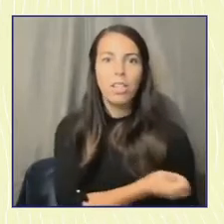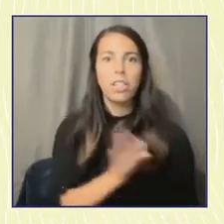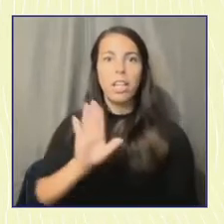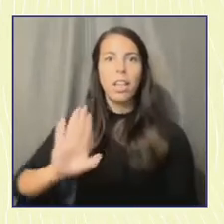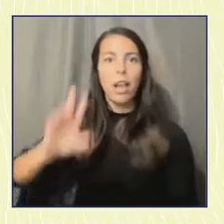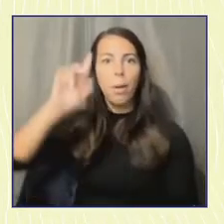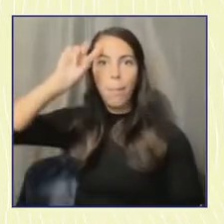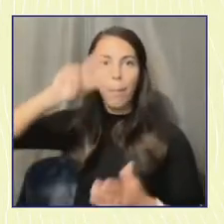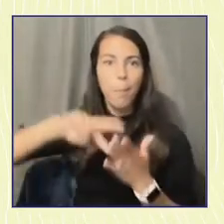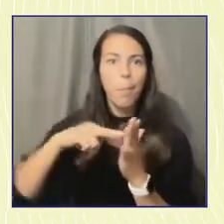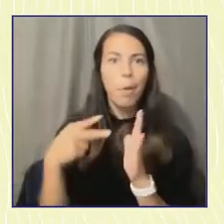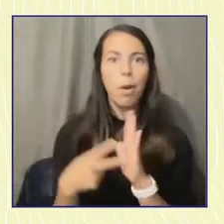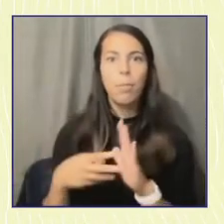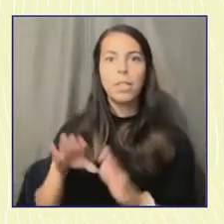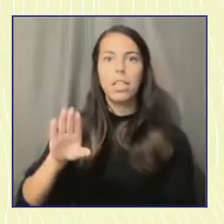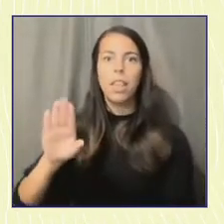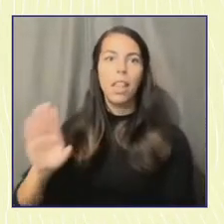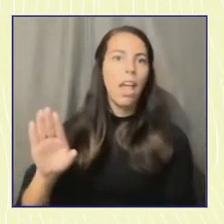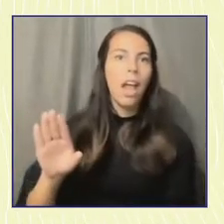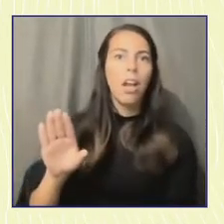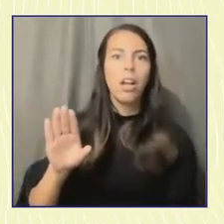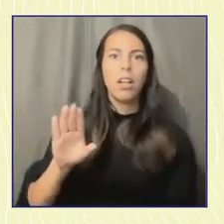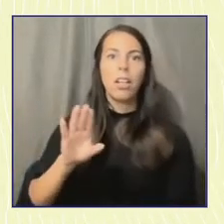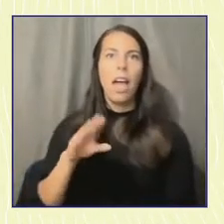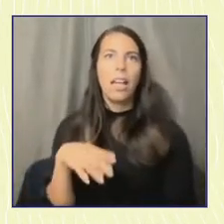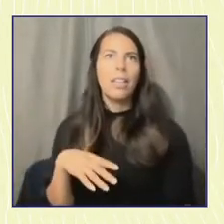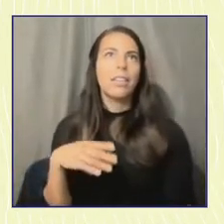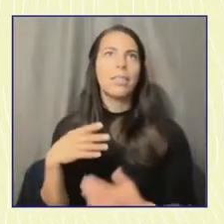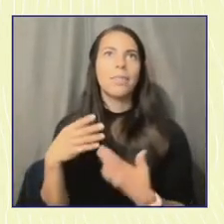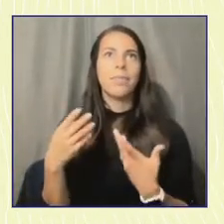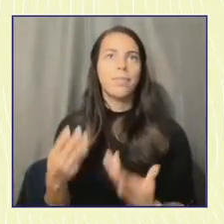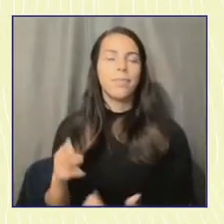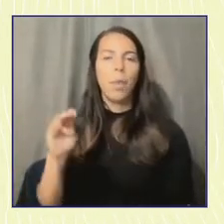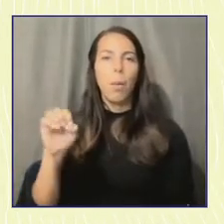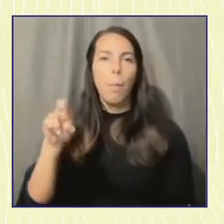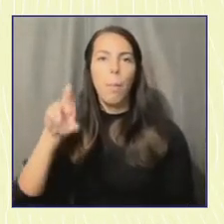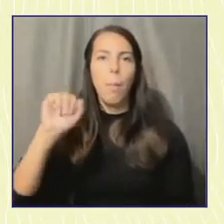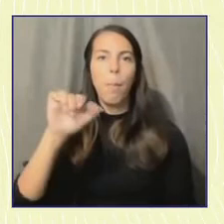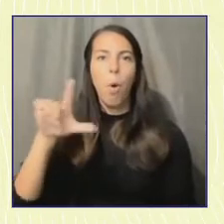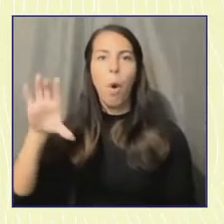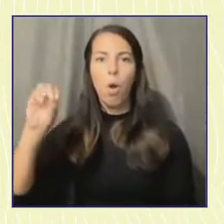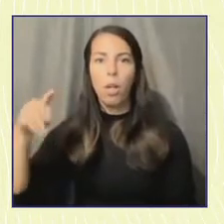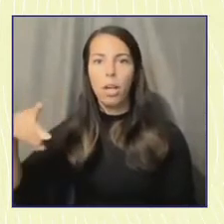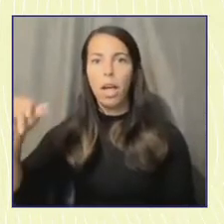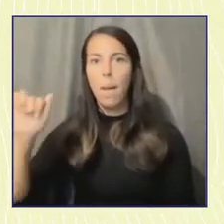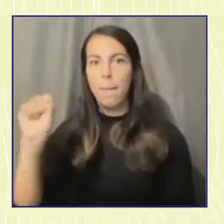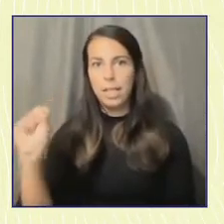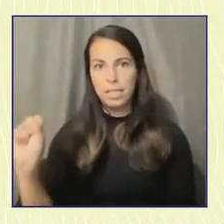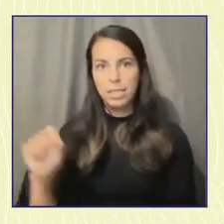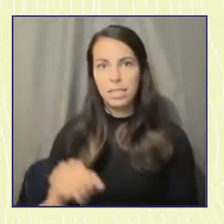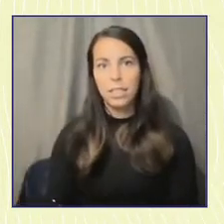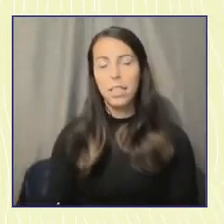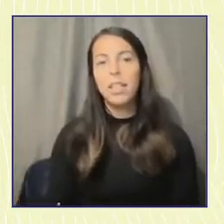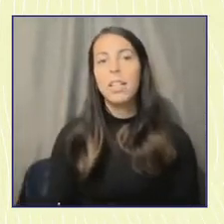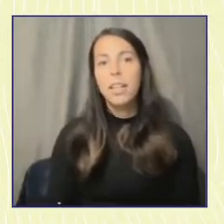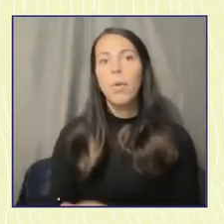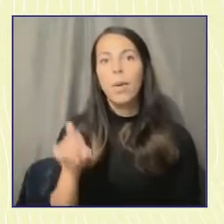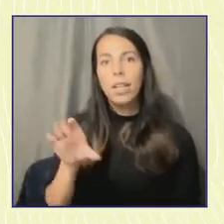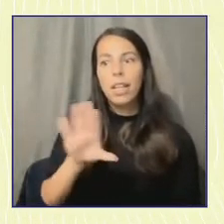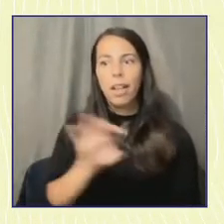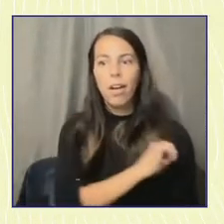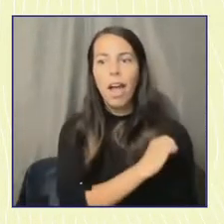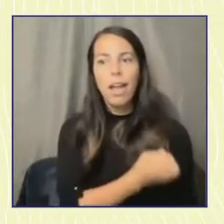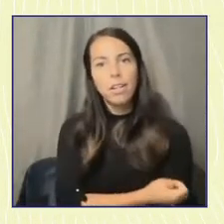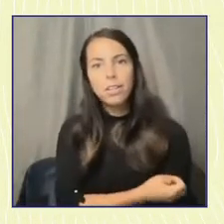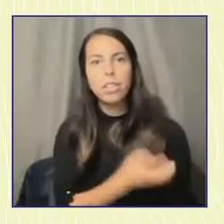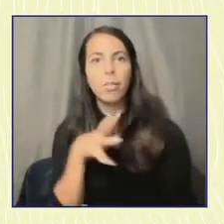to be focused on energizing and modernizing our democratic institutions. And I think over the